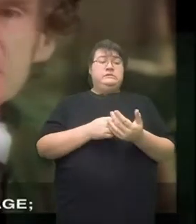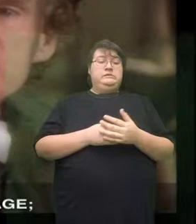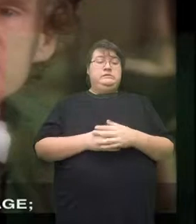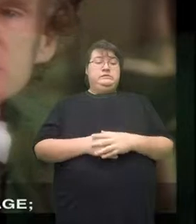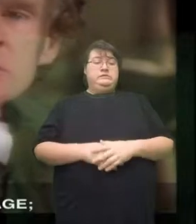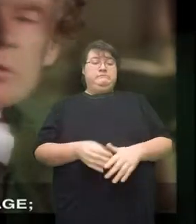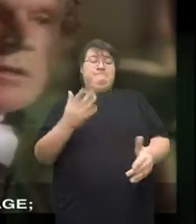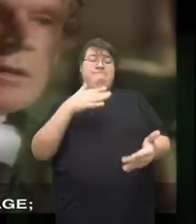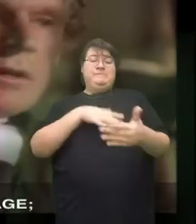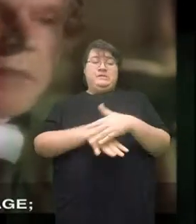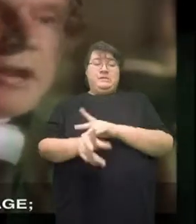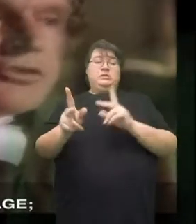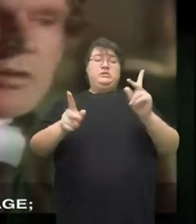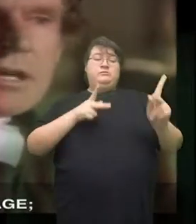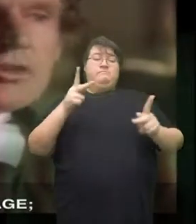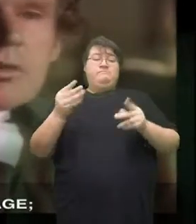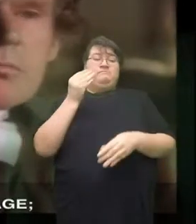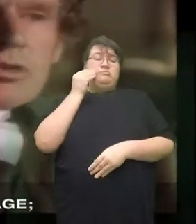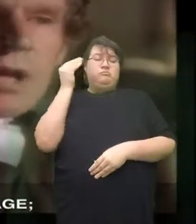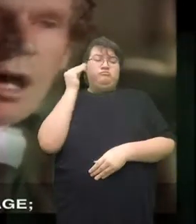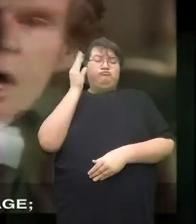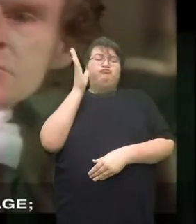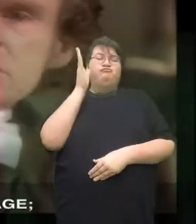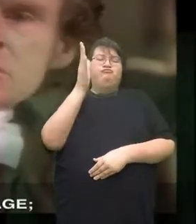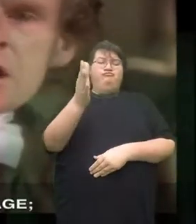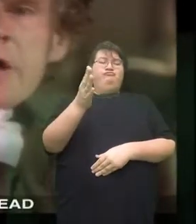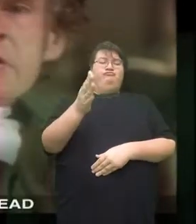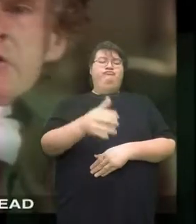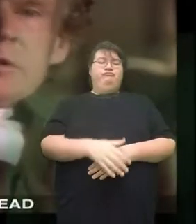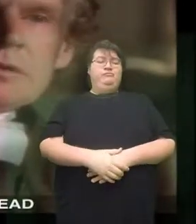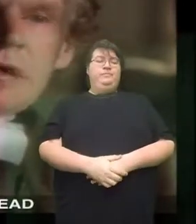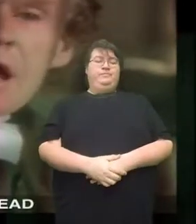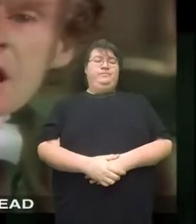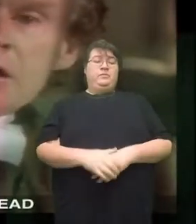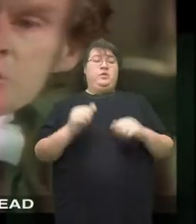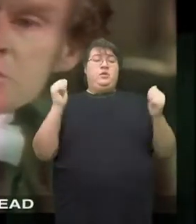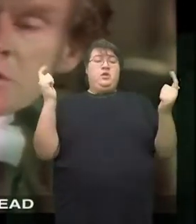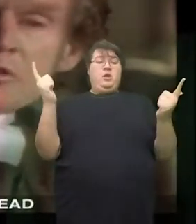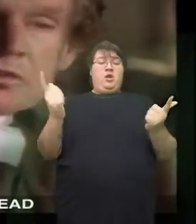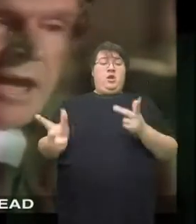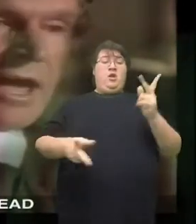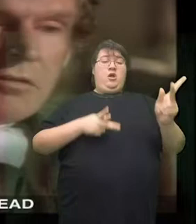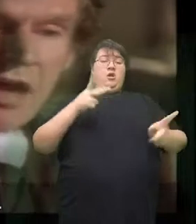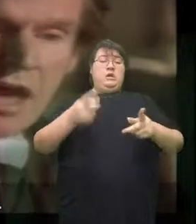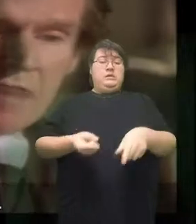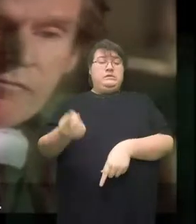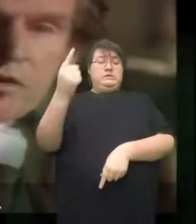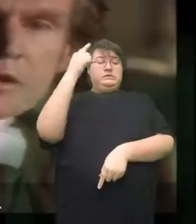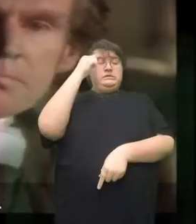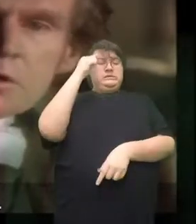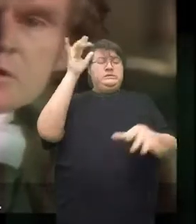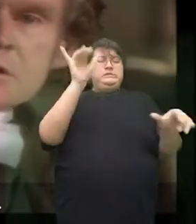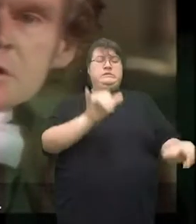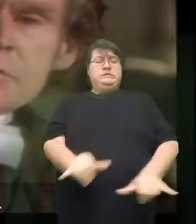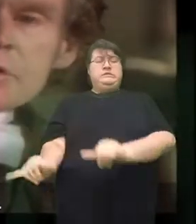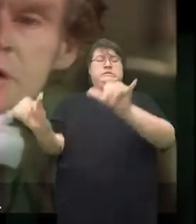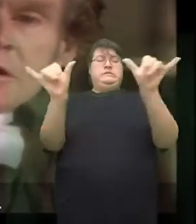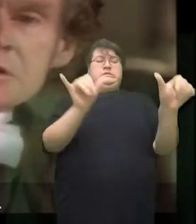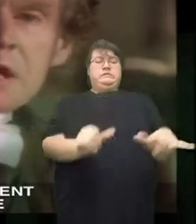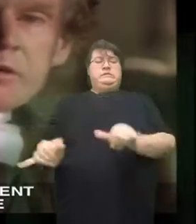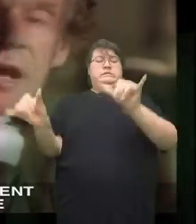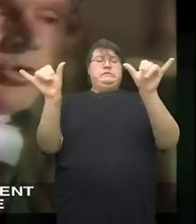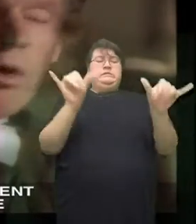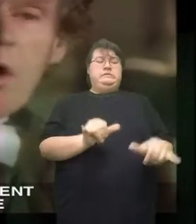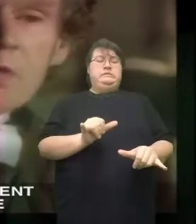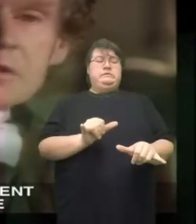cook in the kitchen, it will penetrate into the most humble cottage, and it will touch the head of every person in the